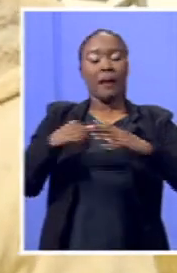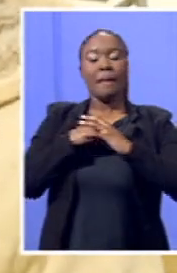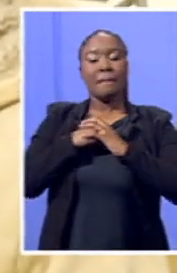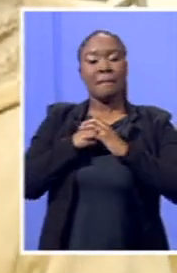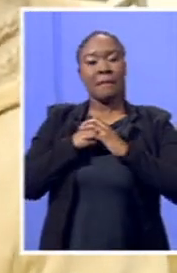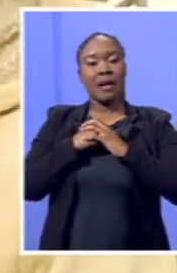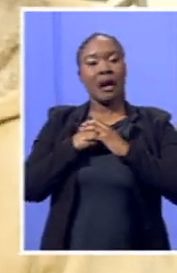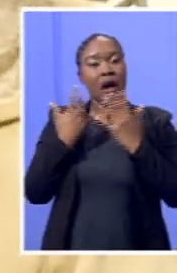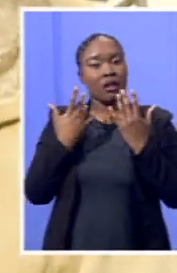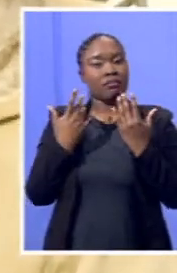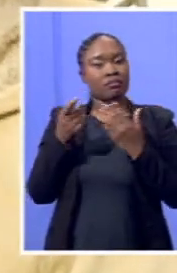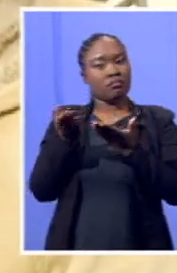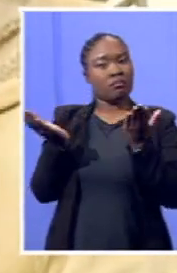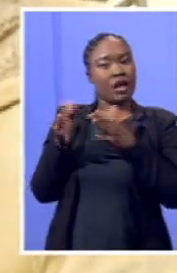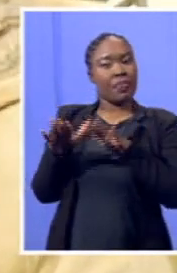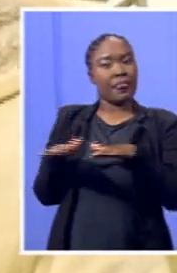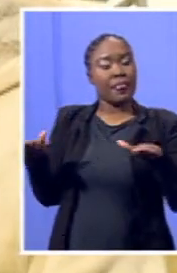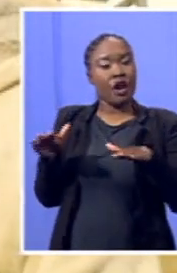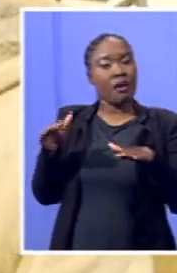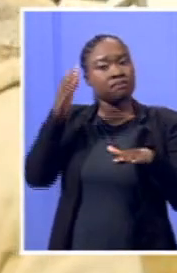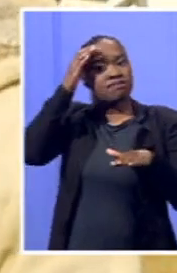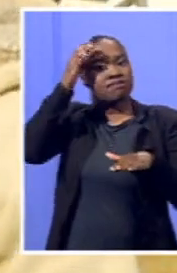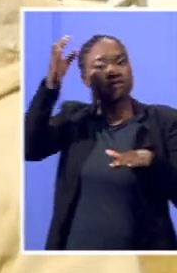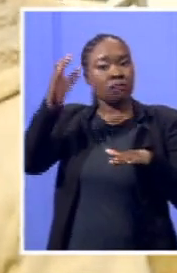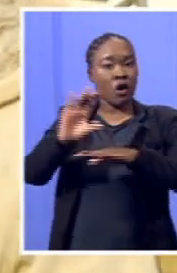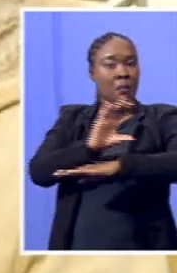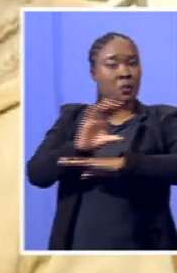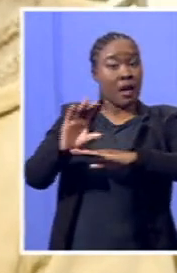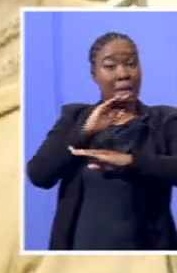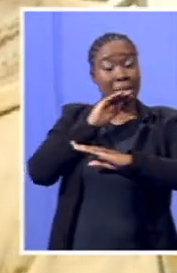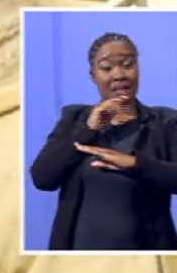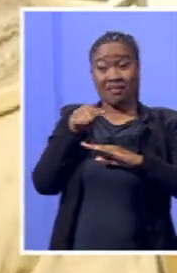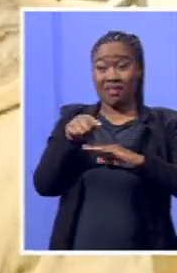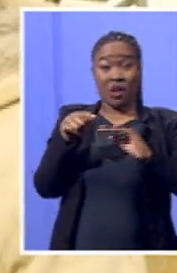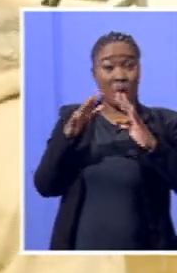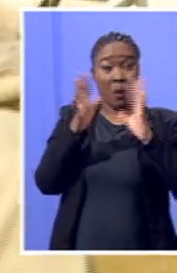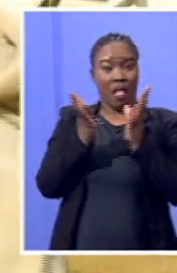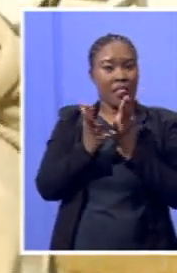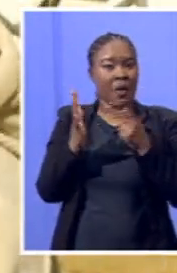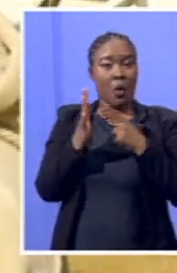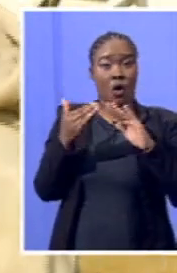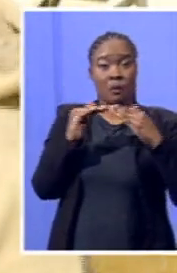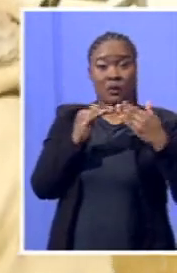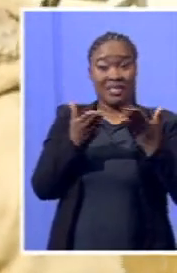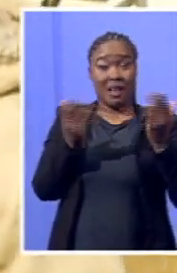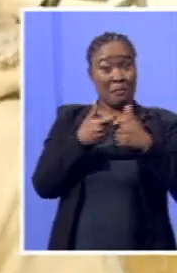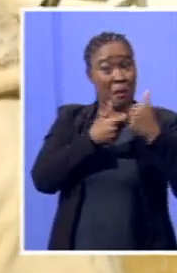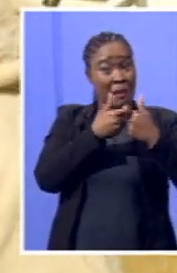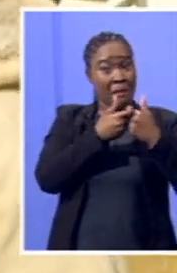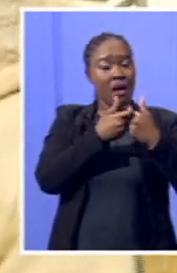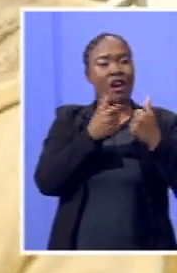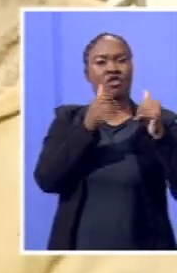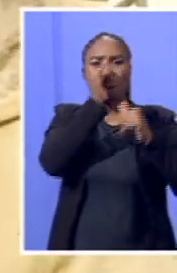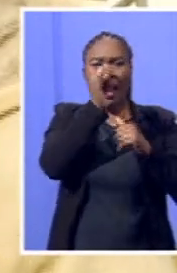computer science people, even the problem that we have here in this community of